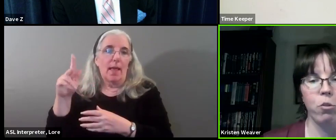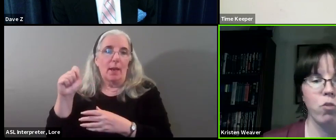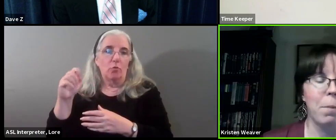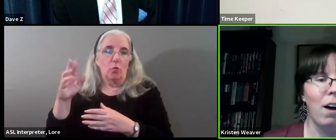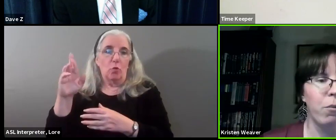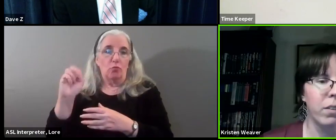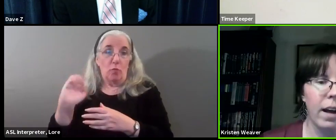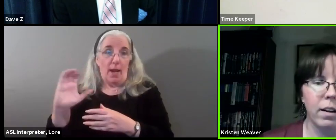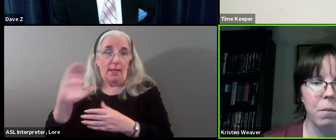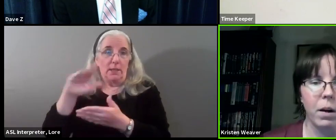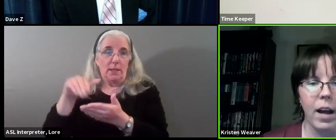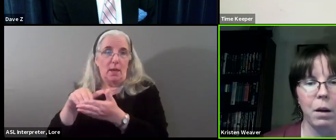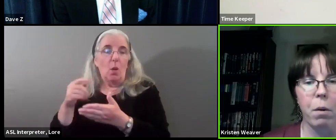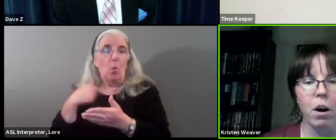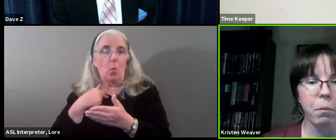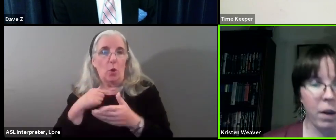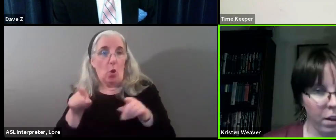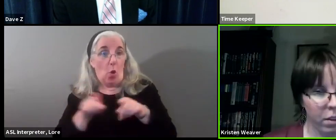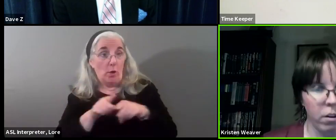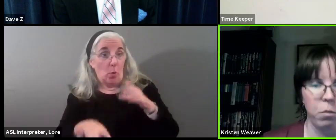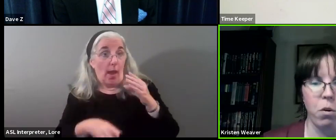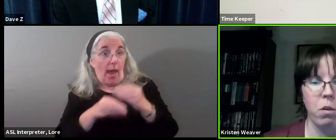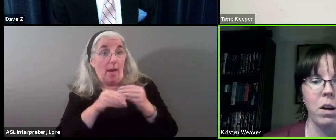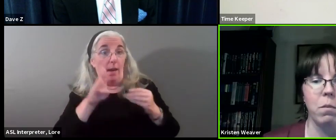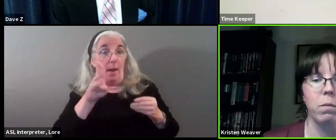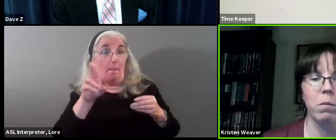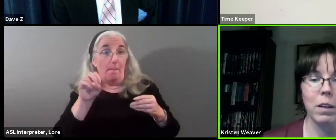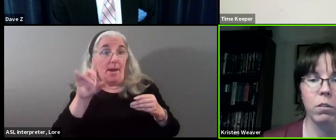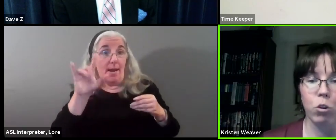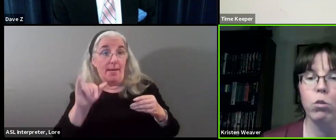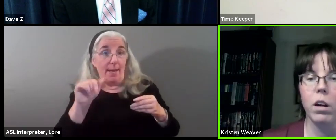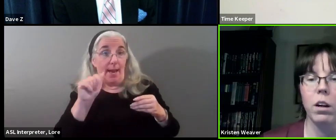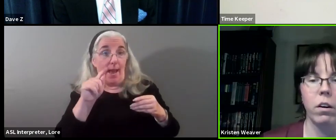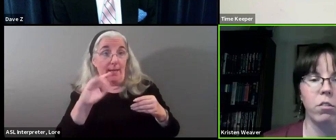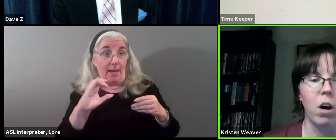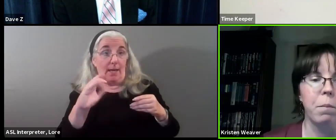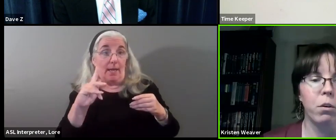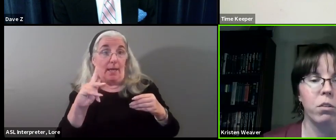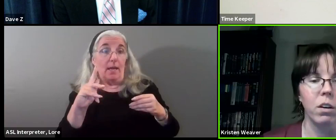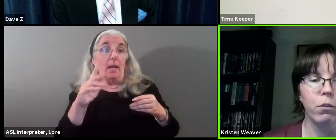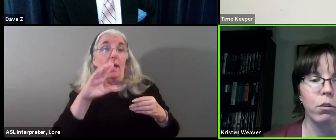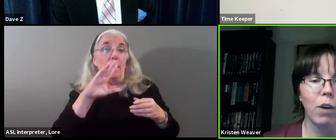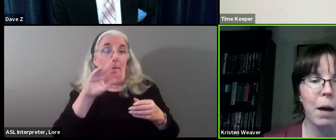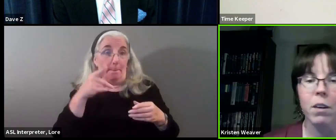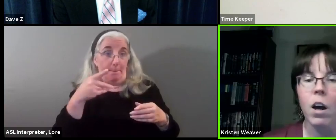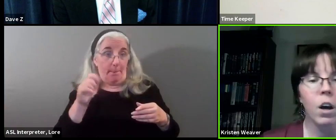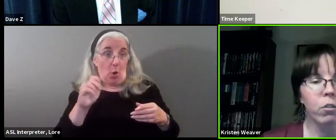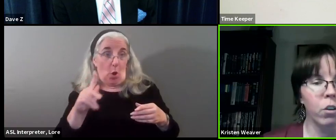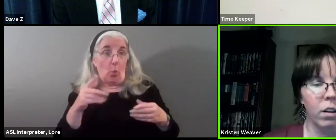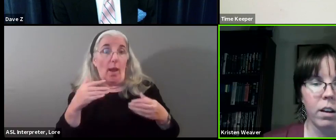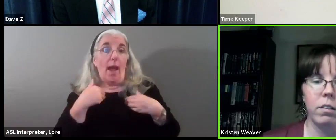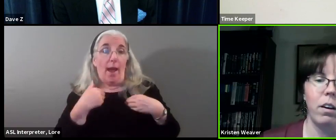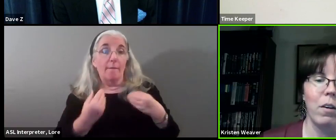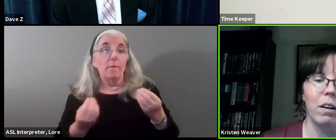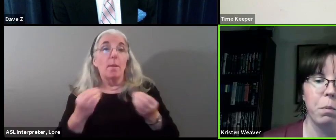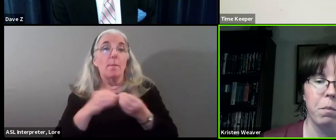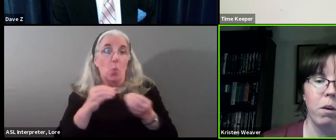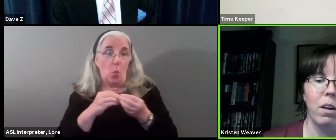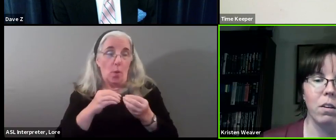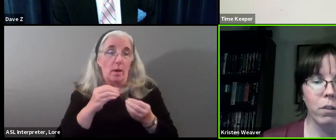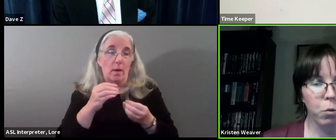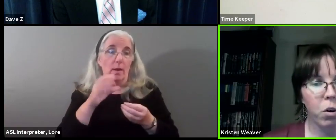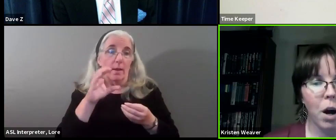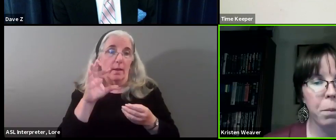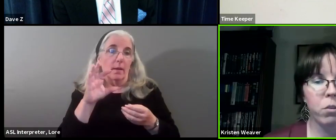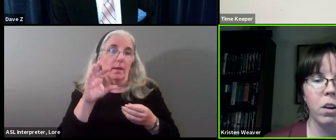the compost drop-off was added at Buddy Attic Park. But I think there is more that we can do to encourage composting of food scraps, certainly continuing to